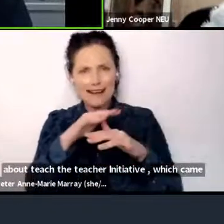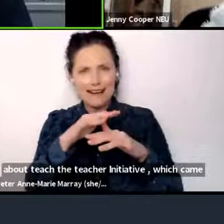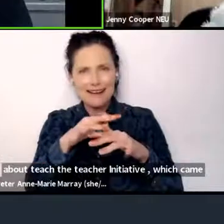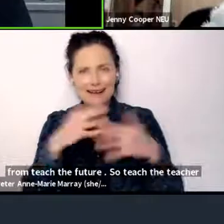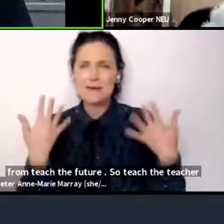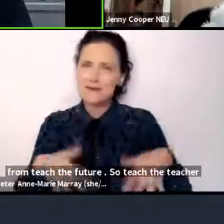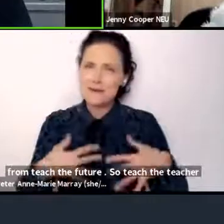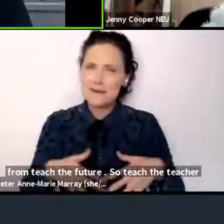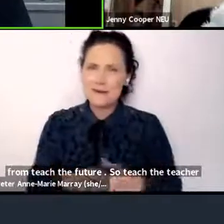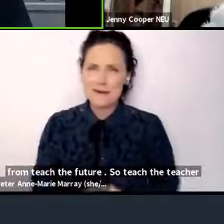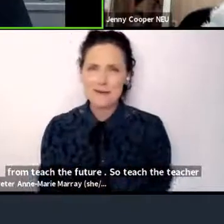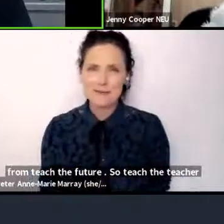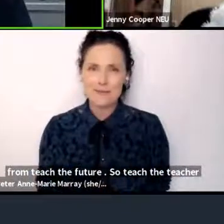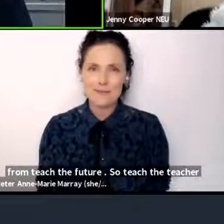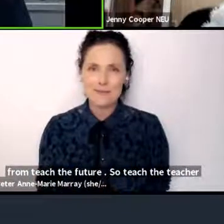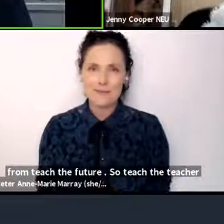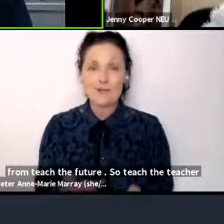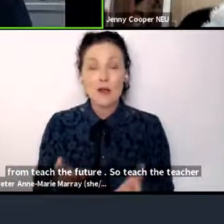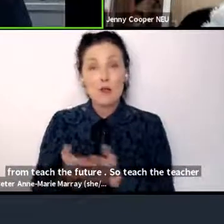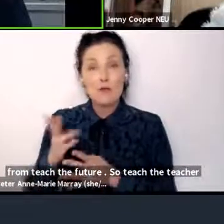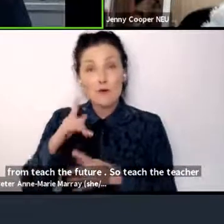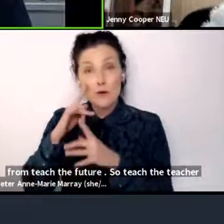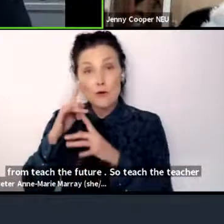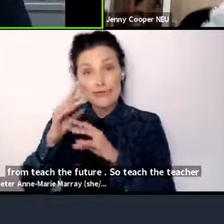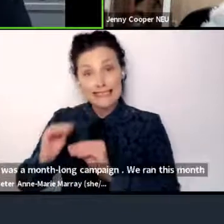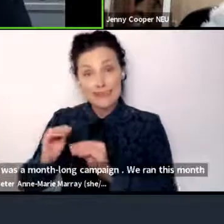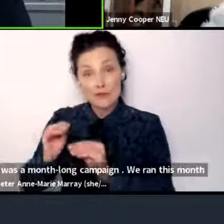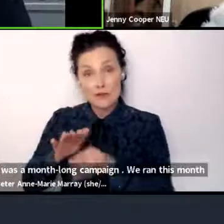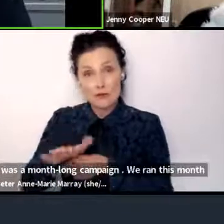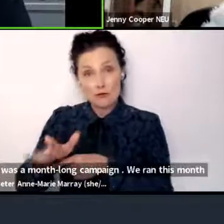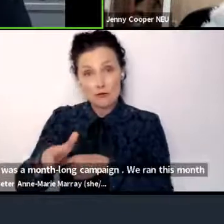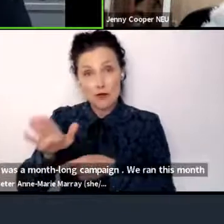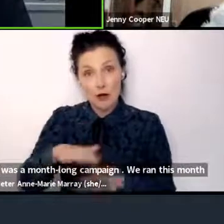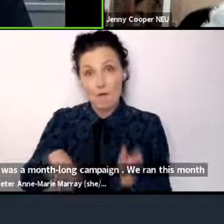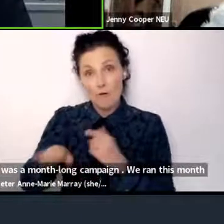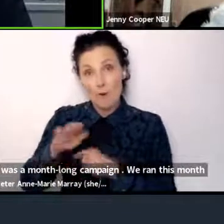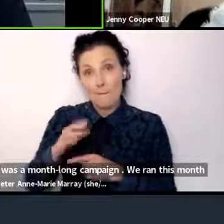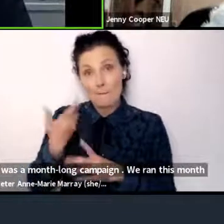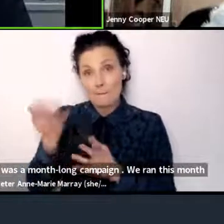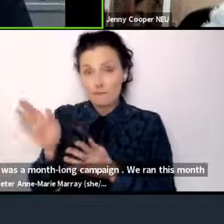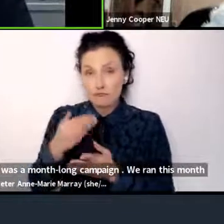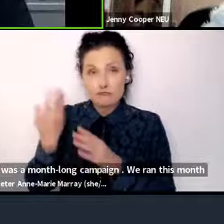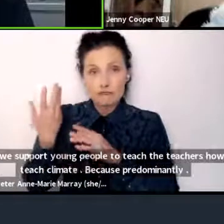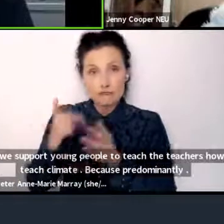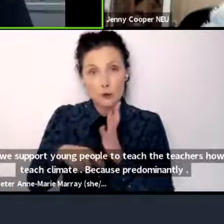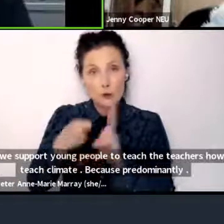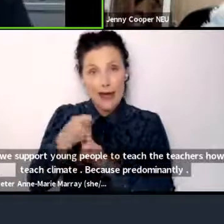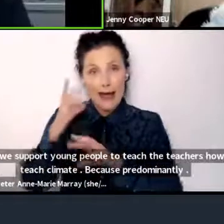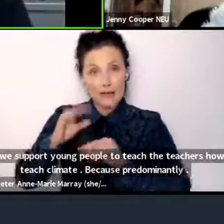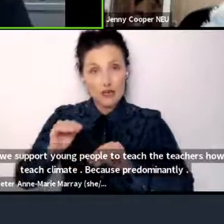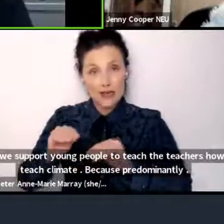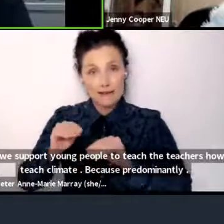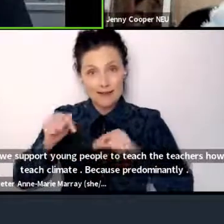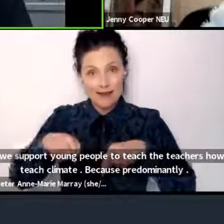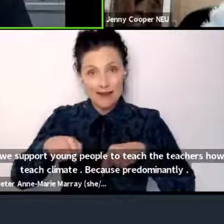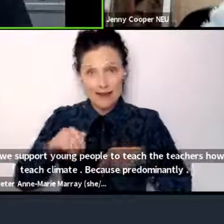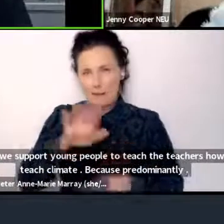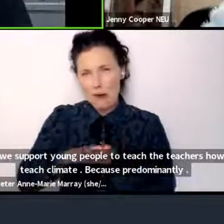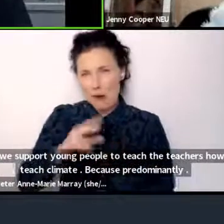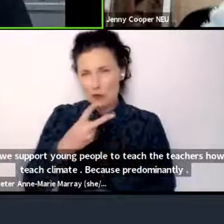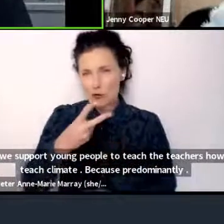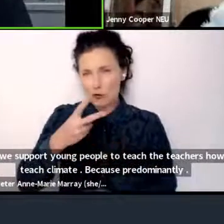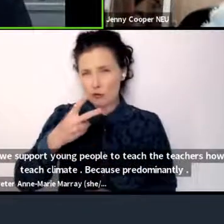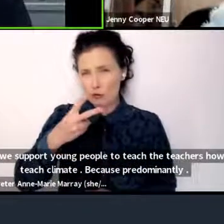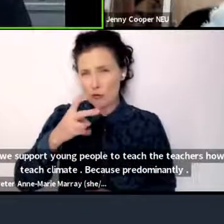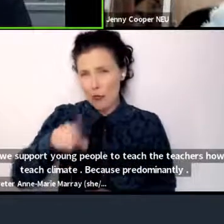through Teach the Future of UK educators last year, and as about 2000 educators completed it,